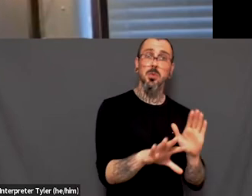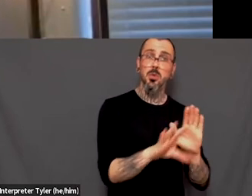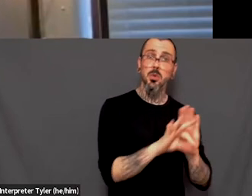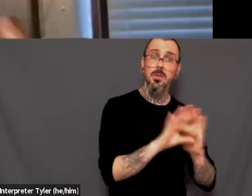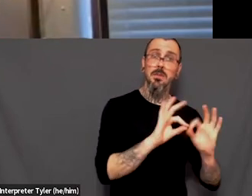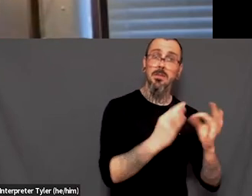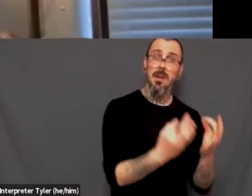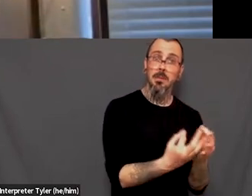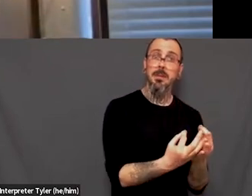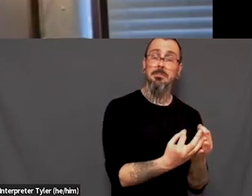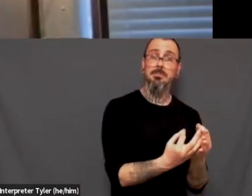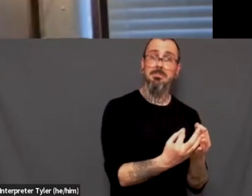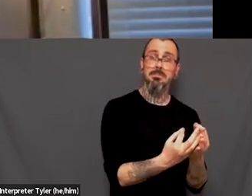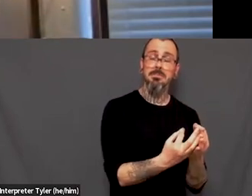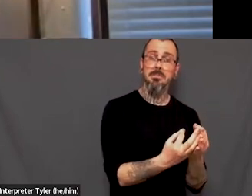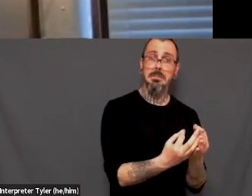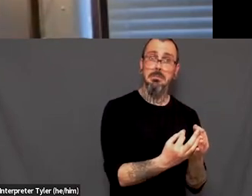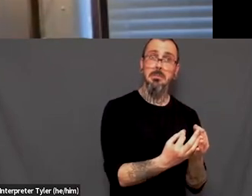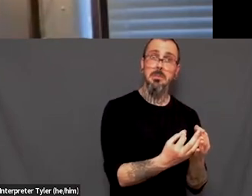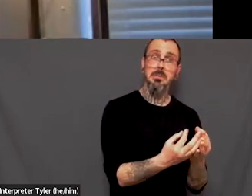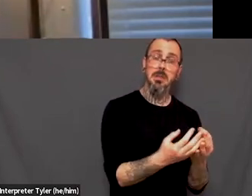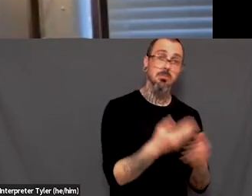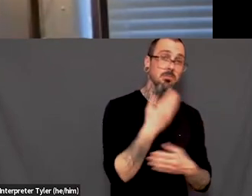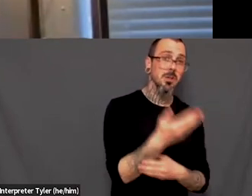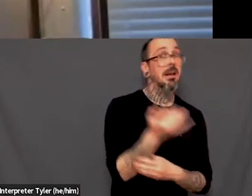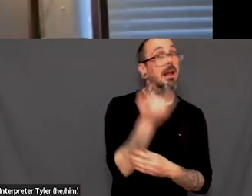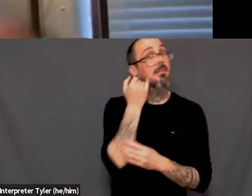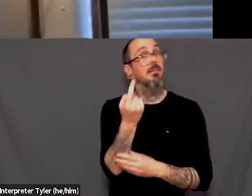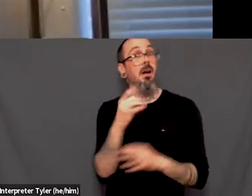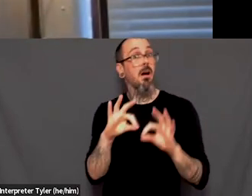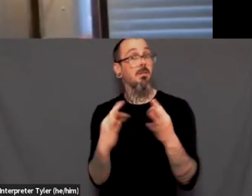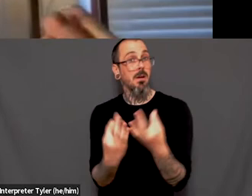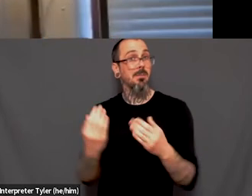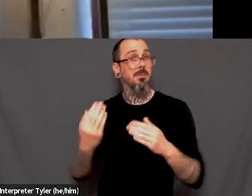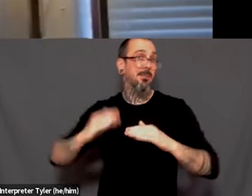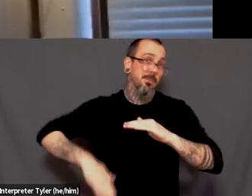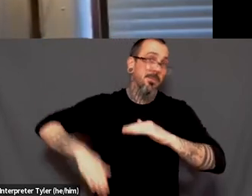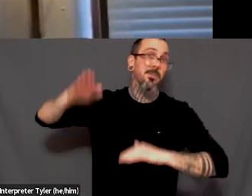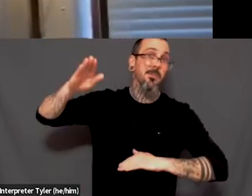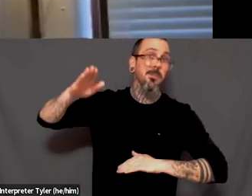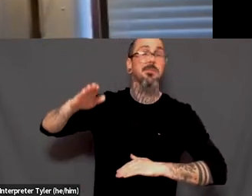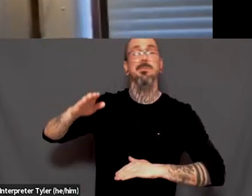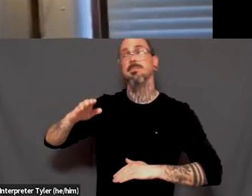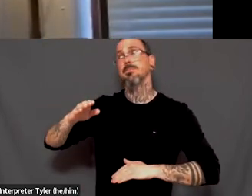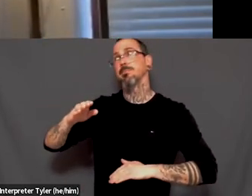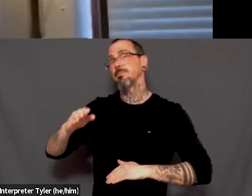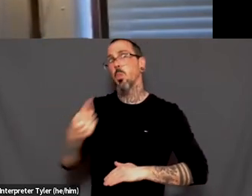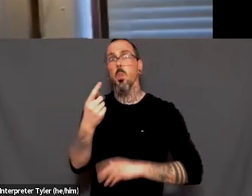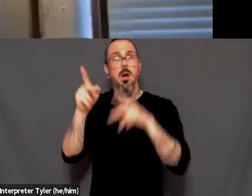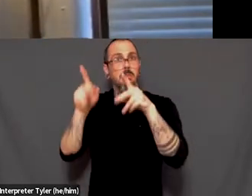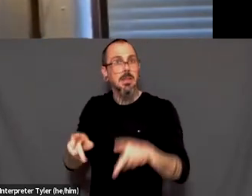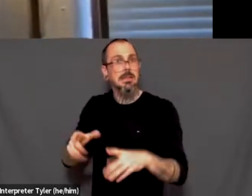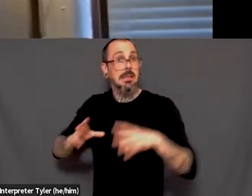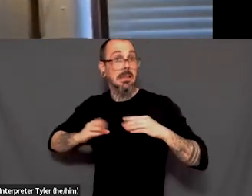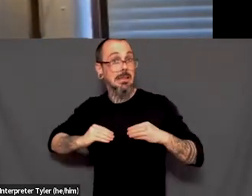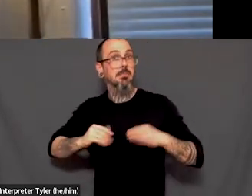like all we need is that like one person and that could be a peer, that could be a friend, that could be a family member, but just